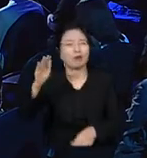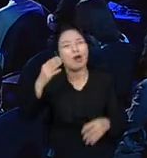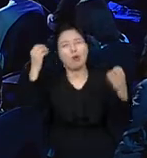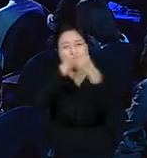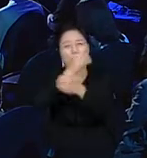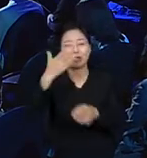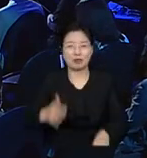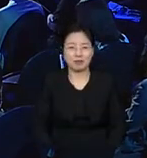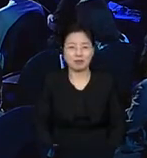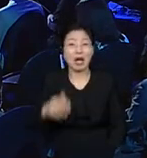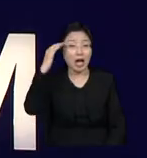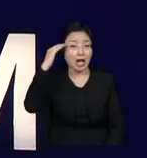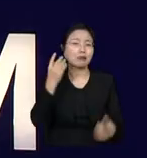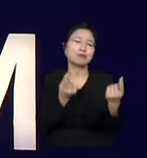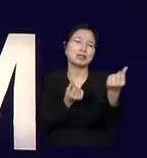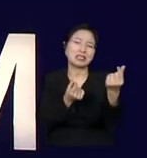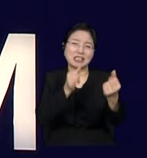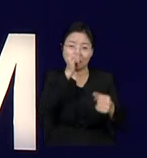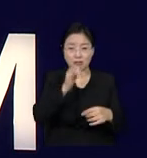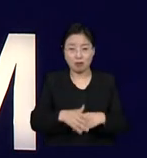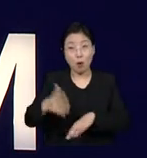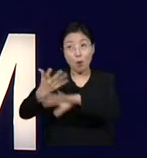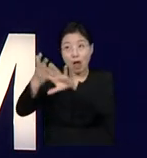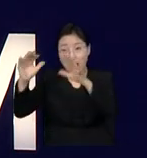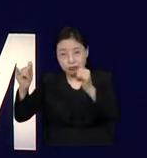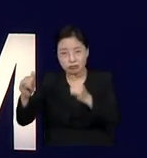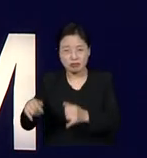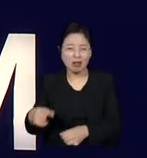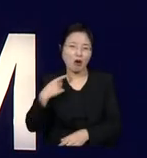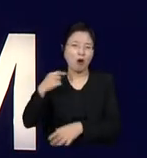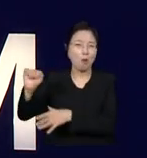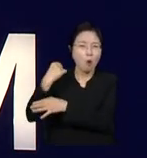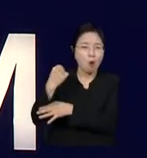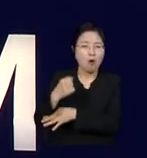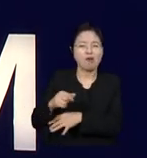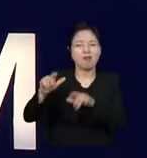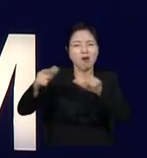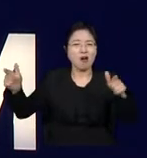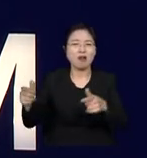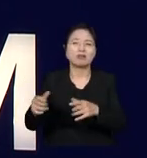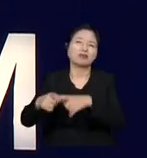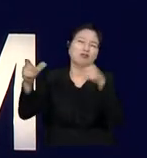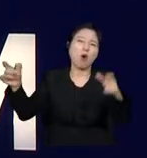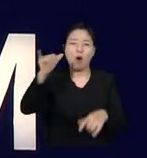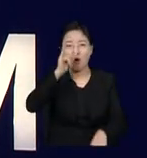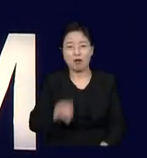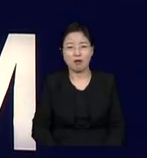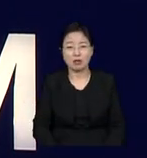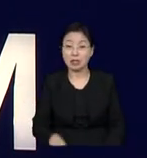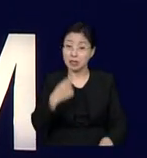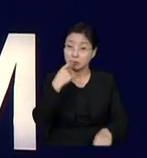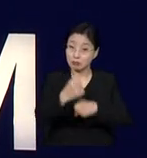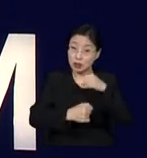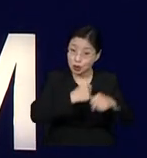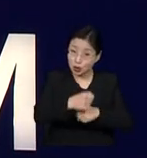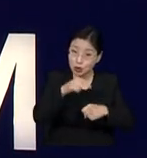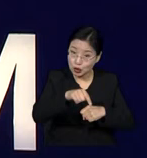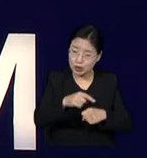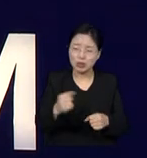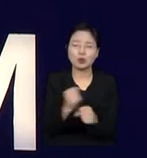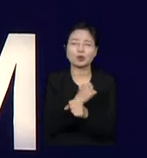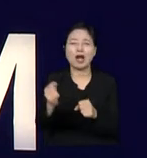from the outside, and democracy can so easily be manipulated, so it's up to us, all of us who are actively engaging,